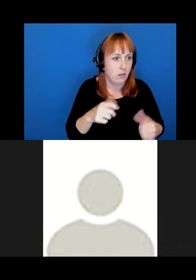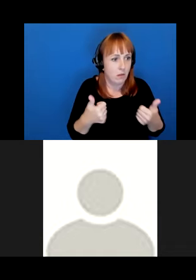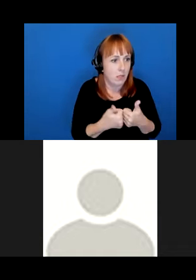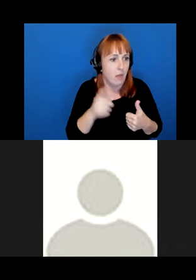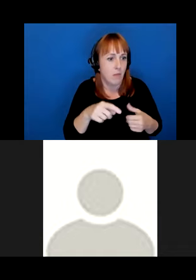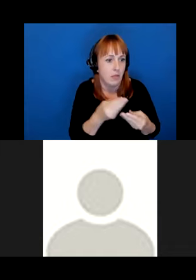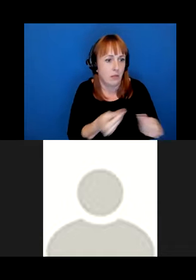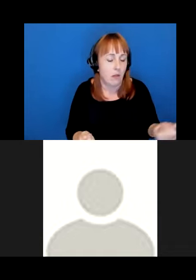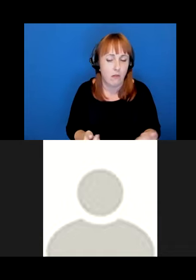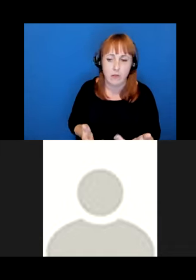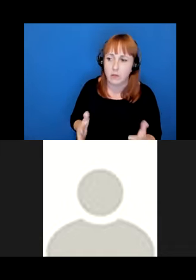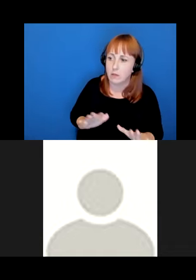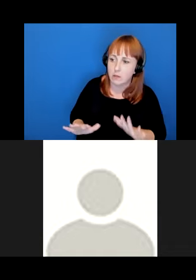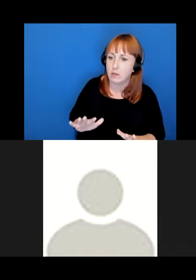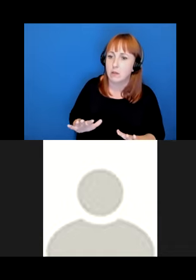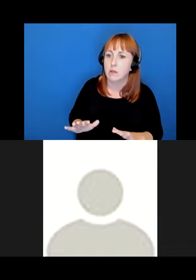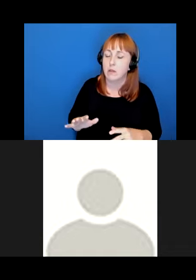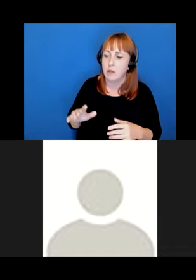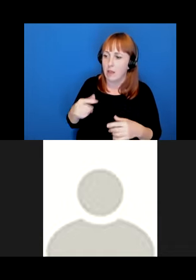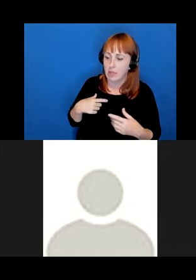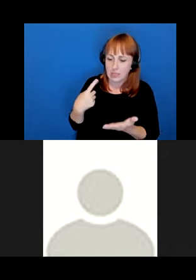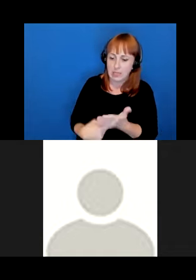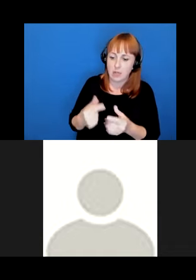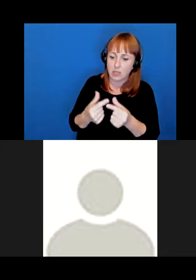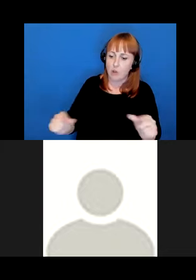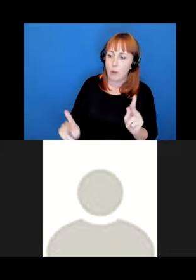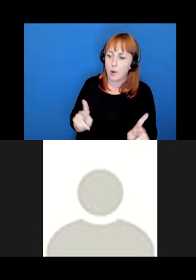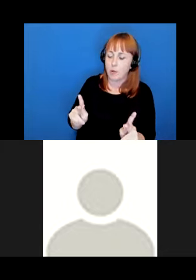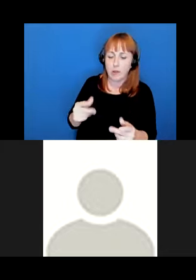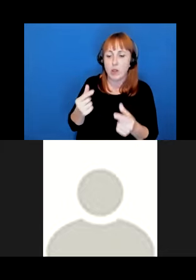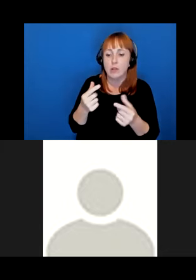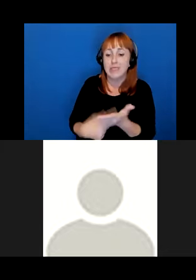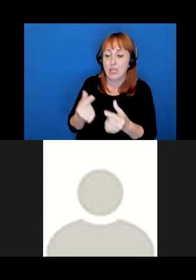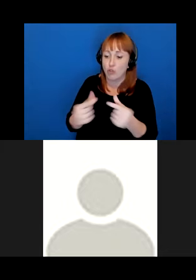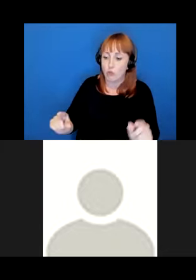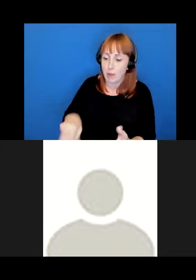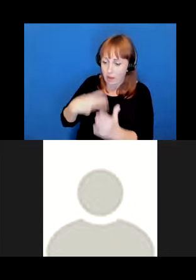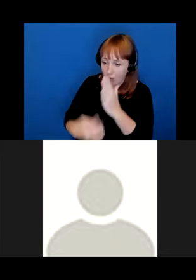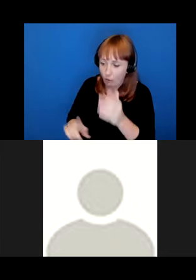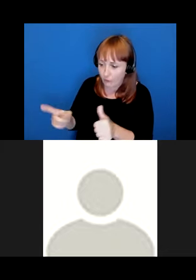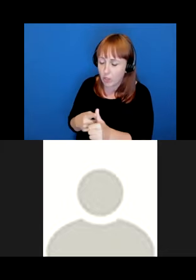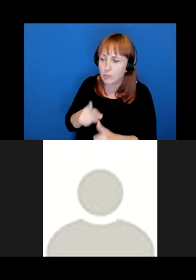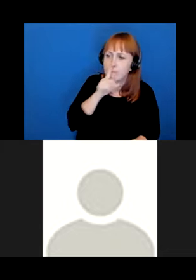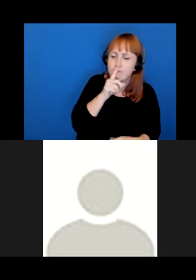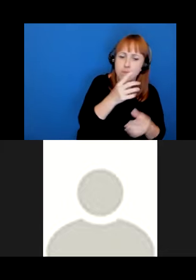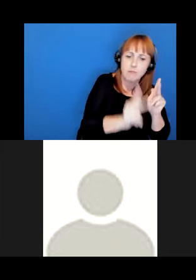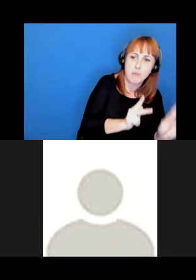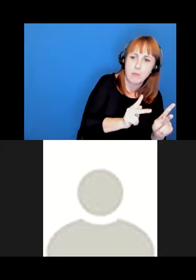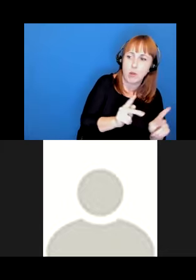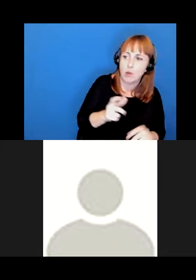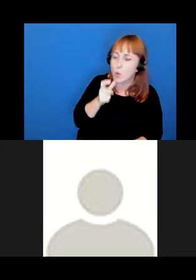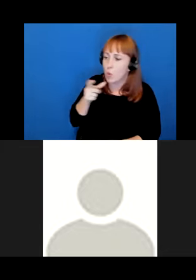Immediately going into a discussion of grammatical points without having mentioned the people and places the language comes from, or without having discussed today